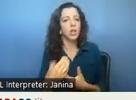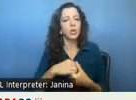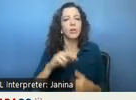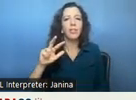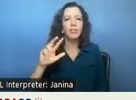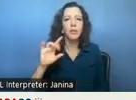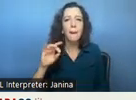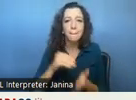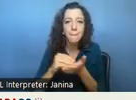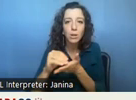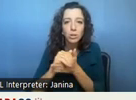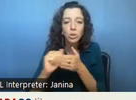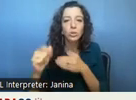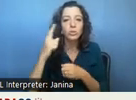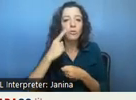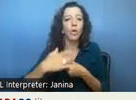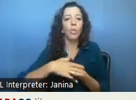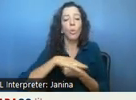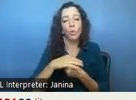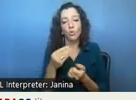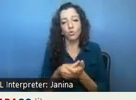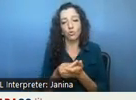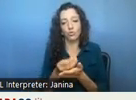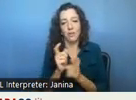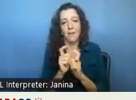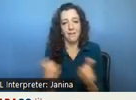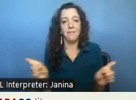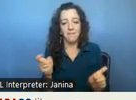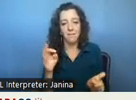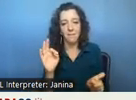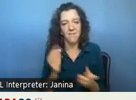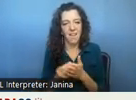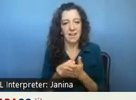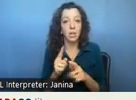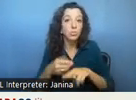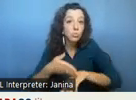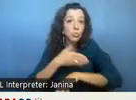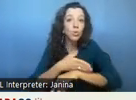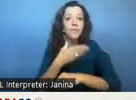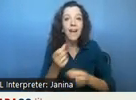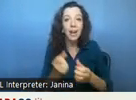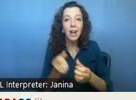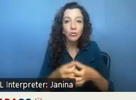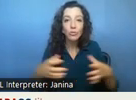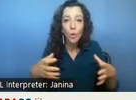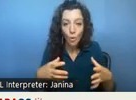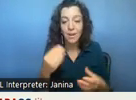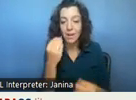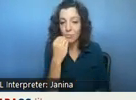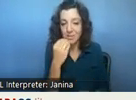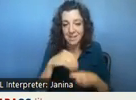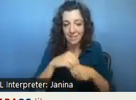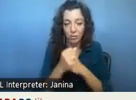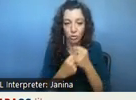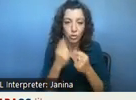uh for local grant grant funding to improve and expand uh nutrition infrastructure for our local meal